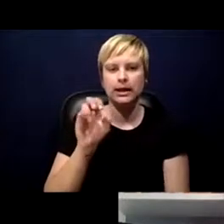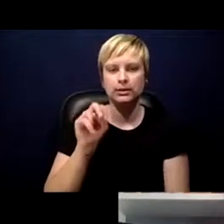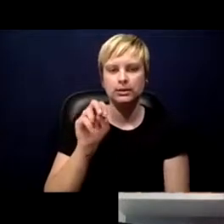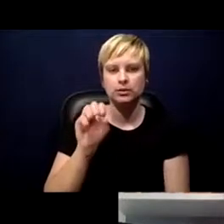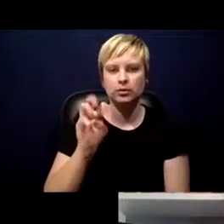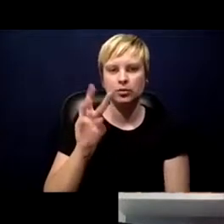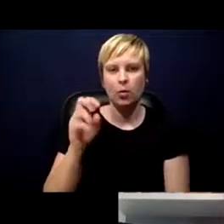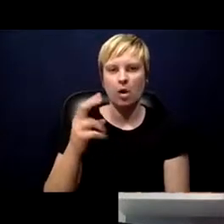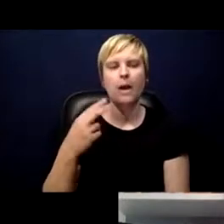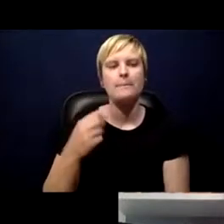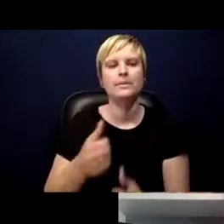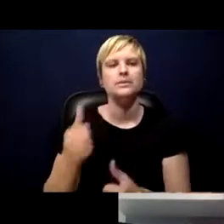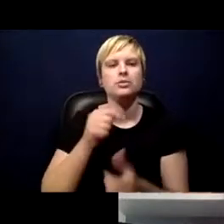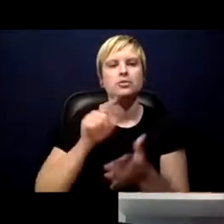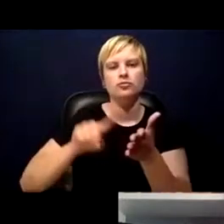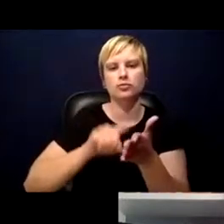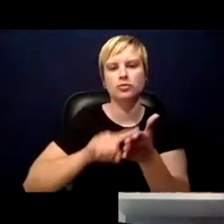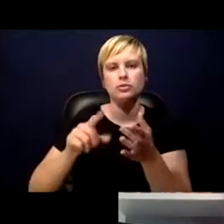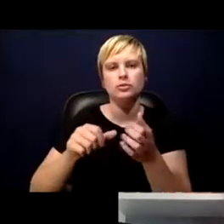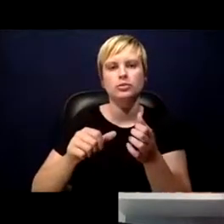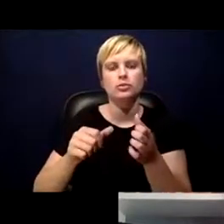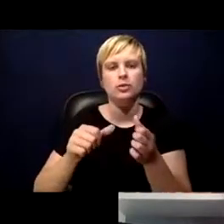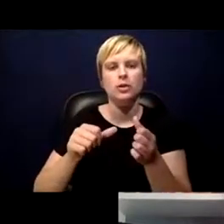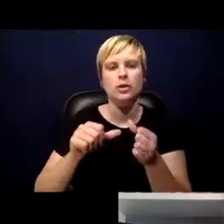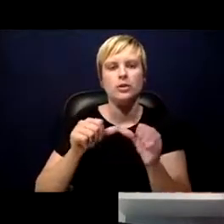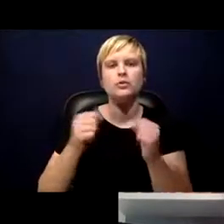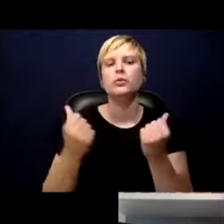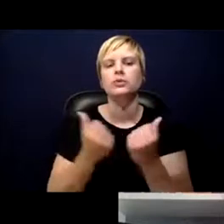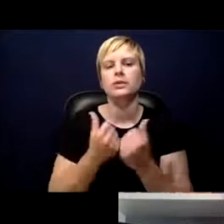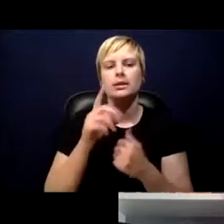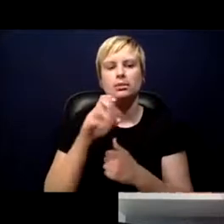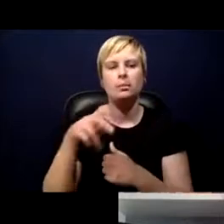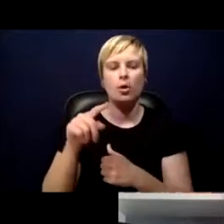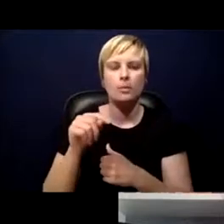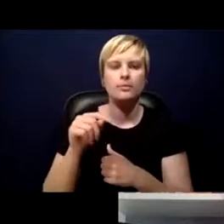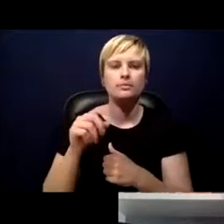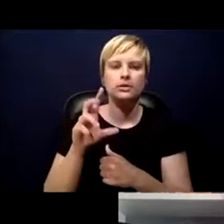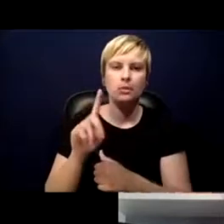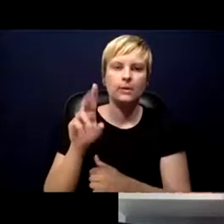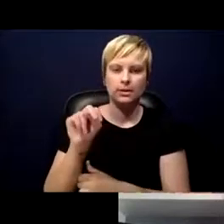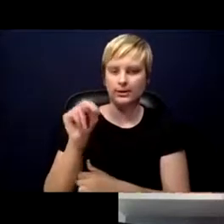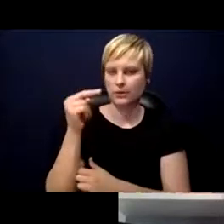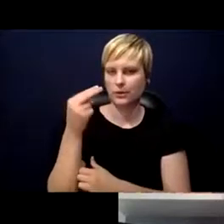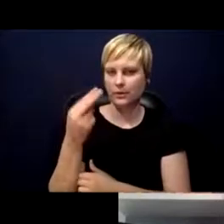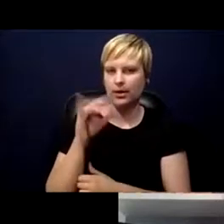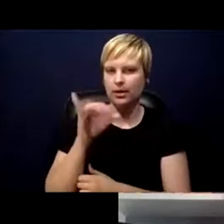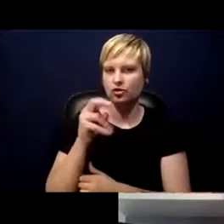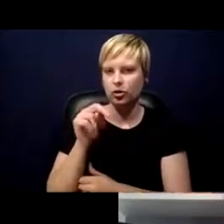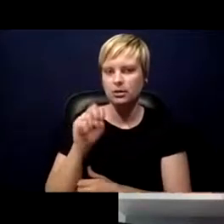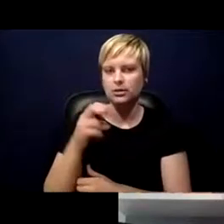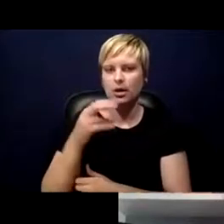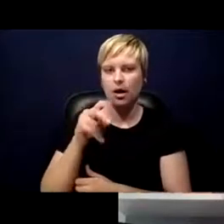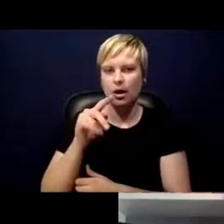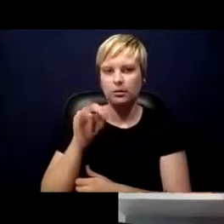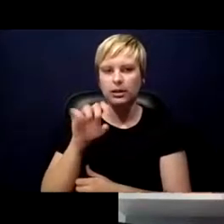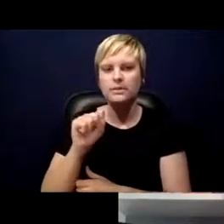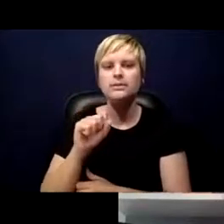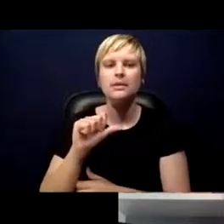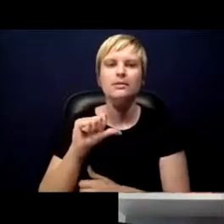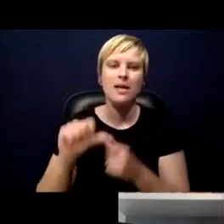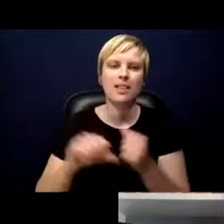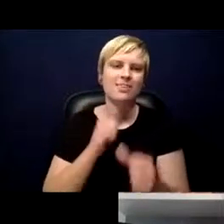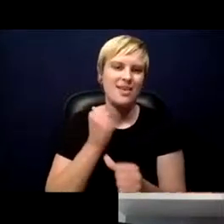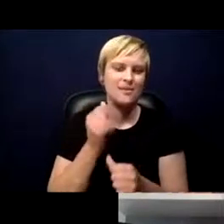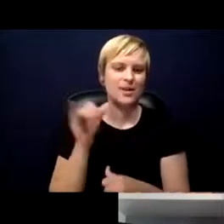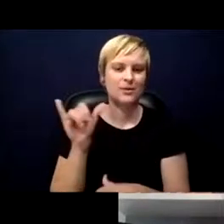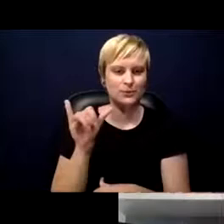Associate at the Department of International Health at the John Hopkins Bloomberg School of Public Health and also an alumni of the school there together